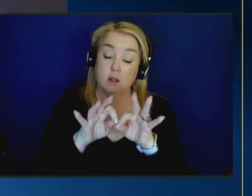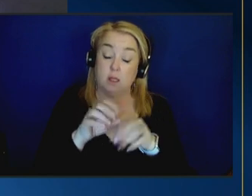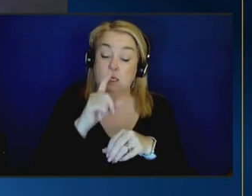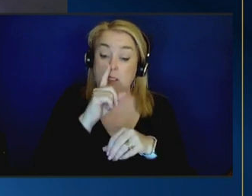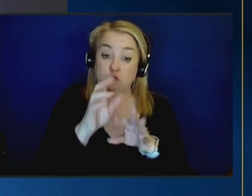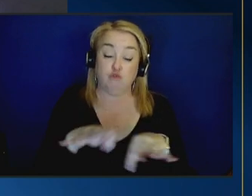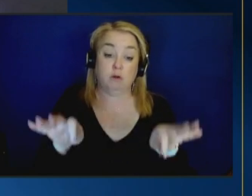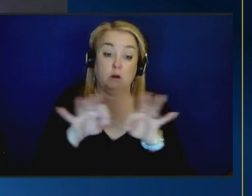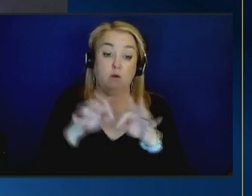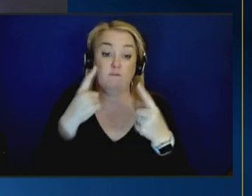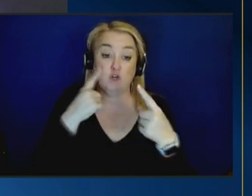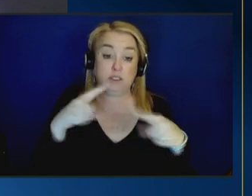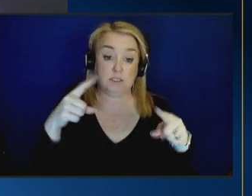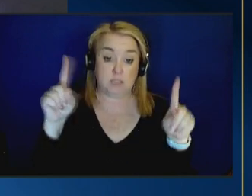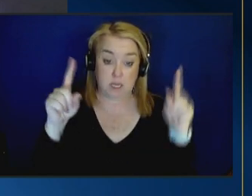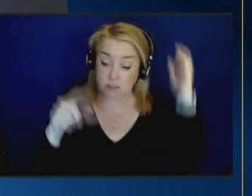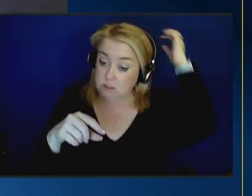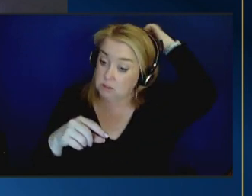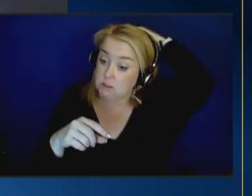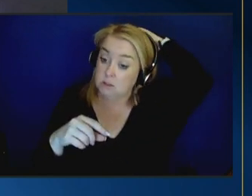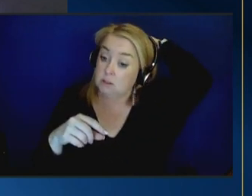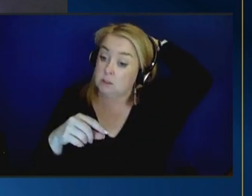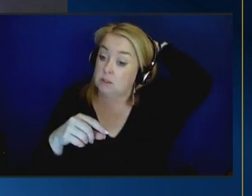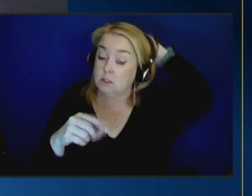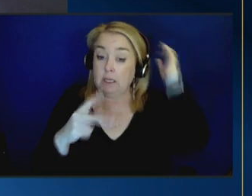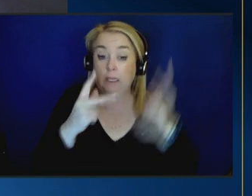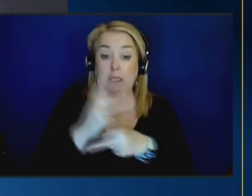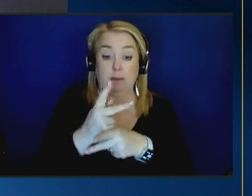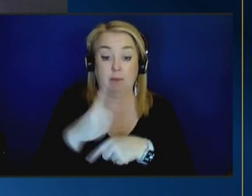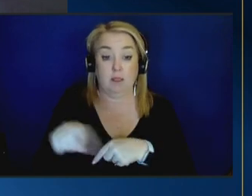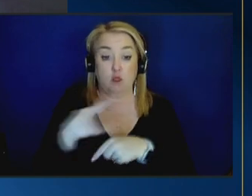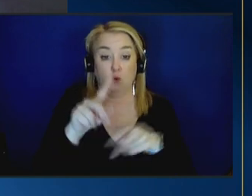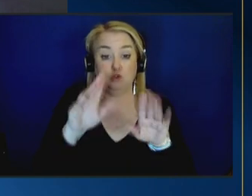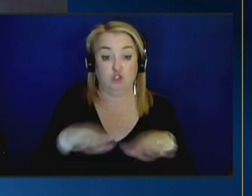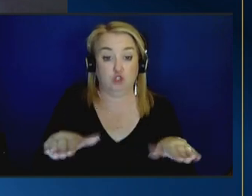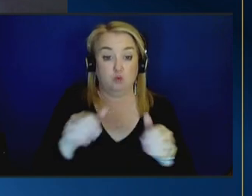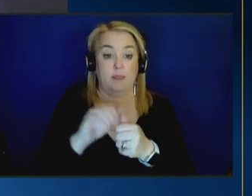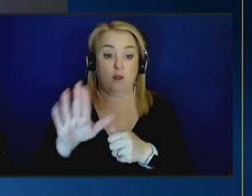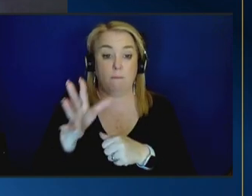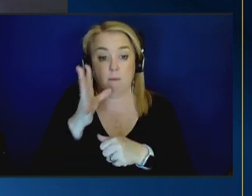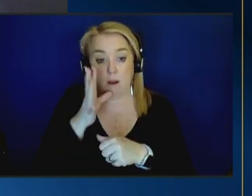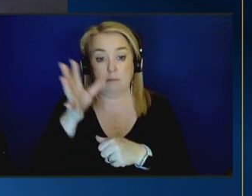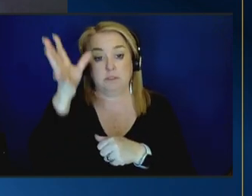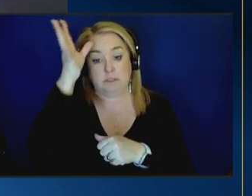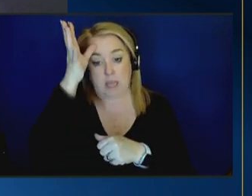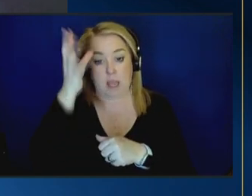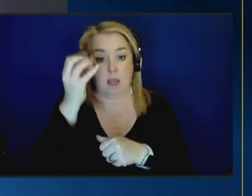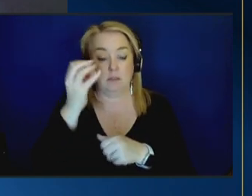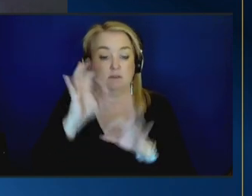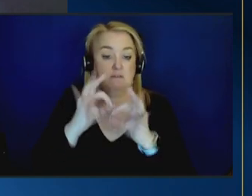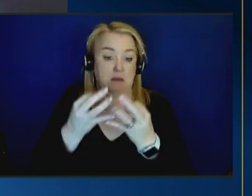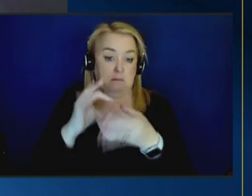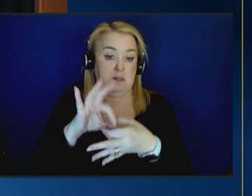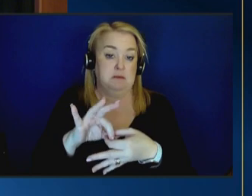success and keeping those children with their with their moms dads or the kinships that they have